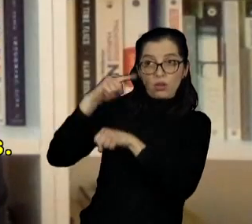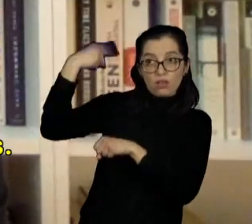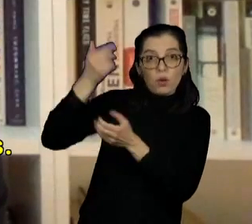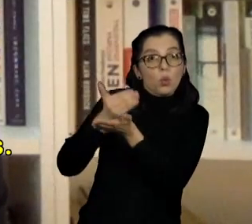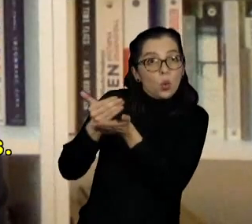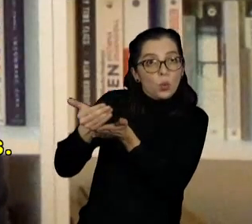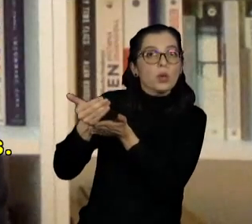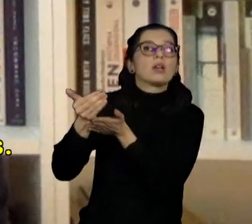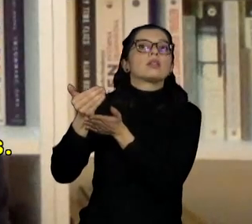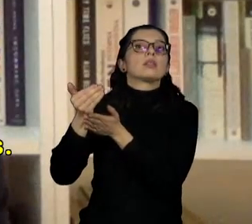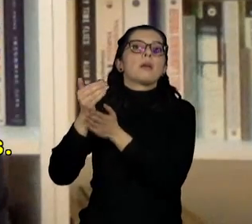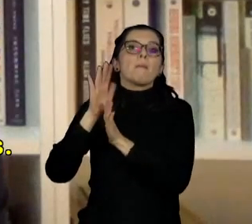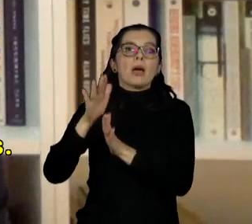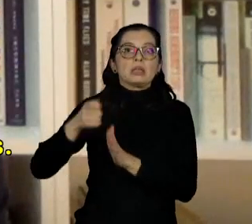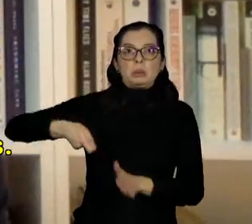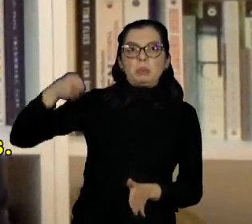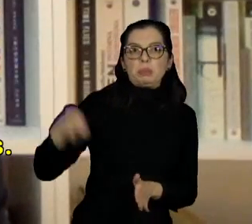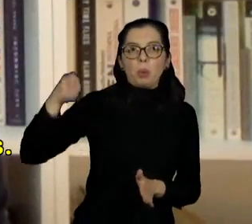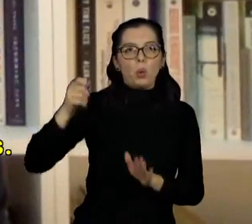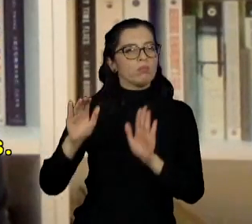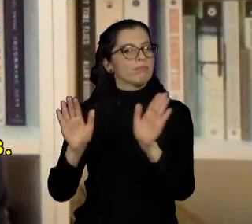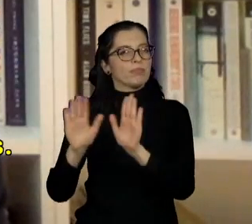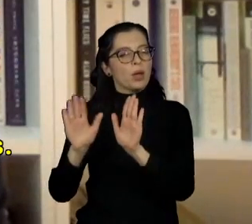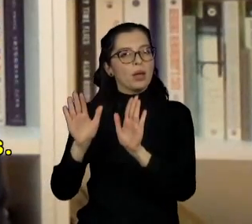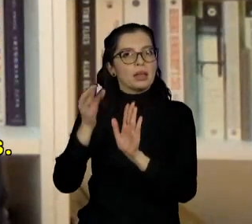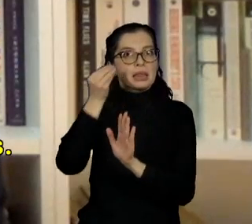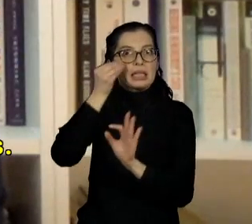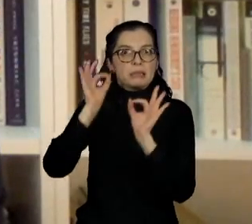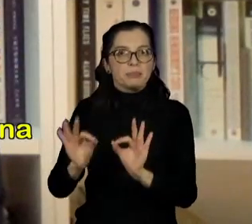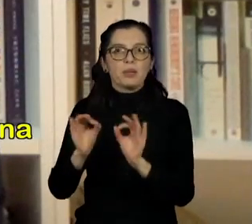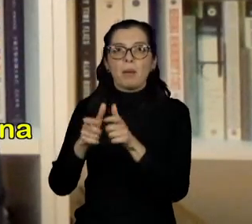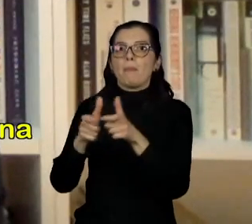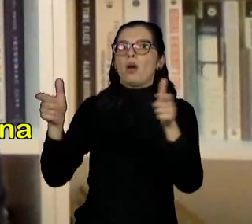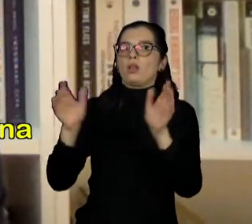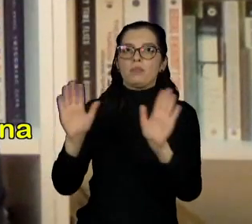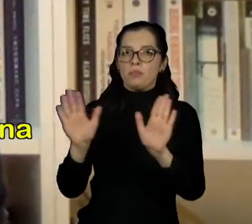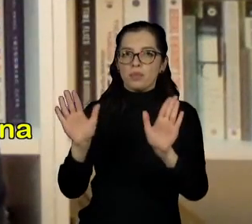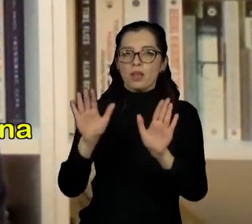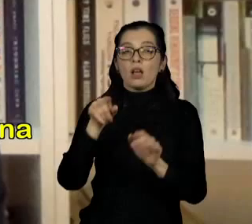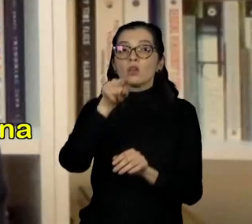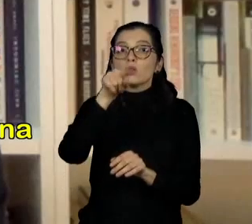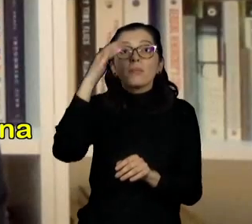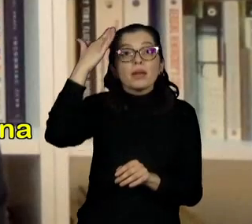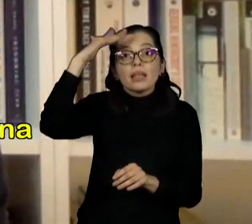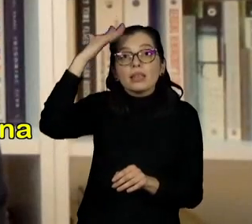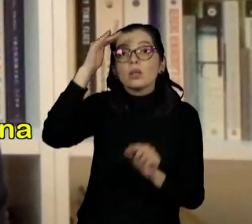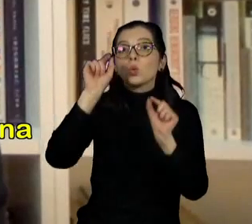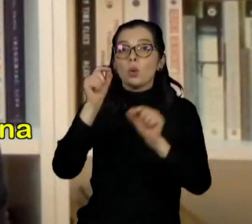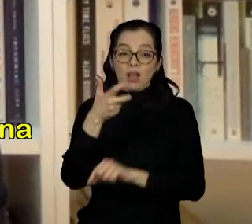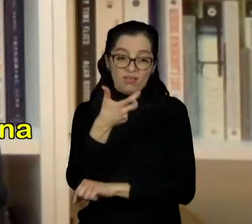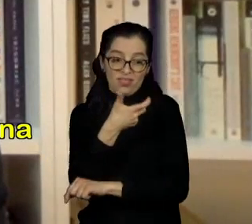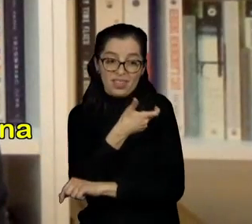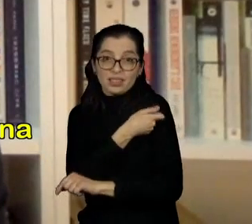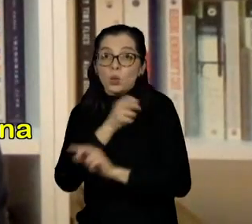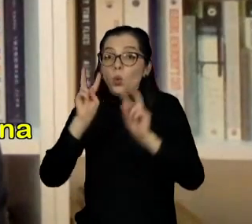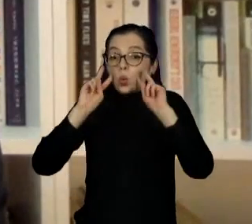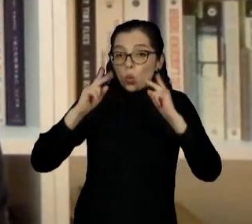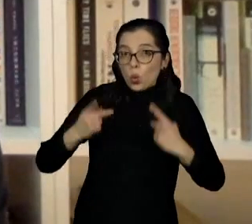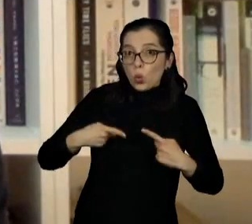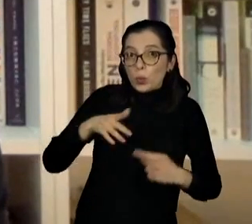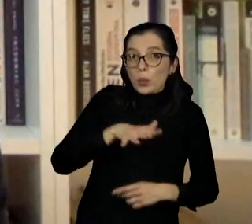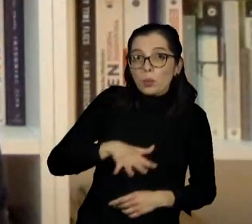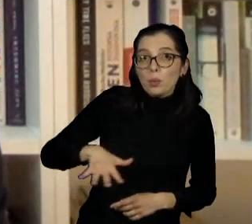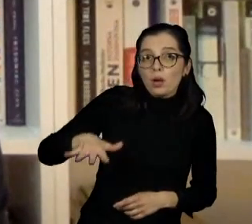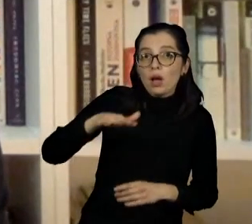It will not be as rigorously tested as most vaccines have, just to give you a sense. The last vaccine, the fastest